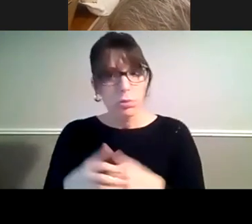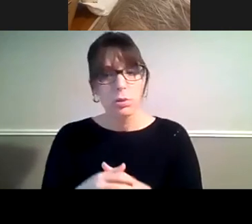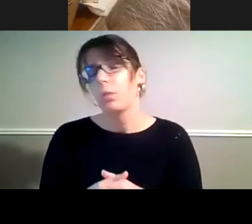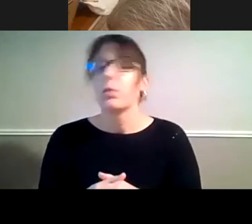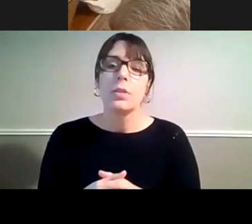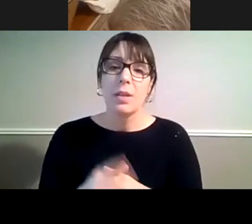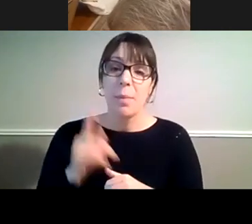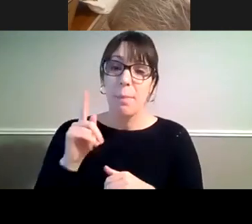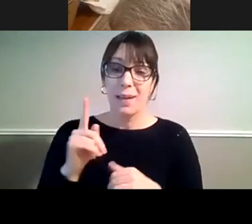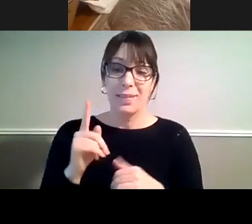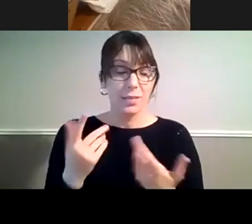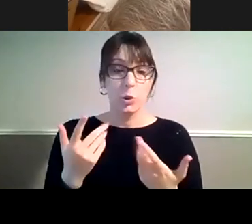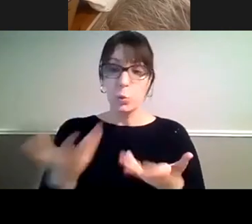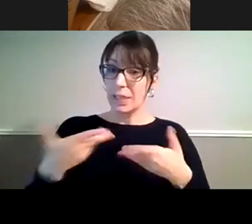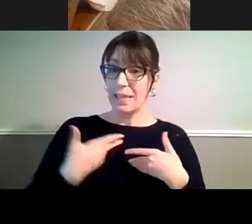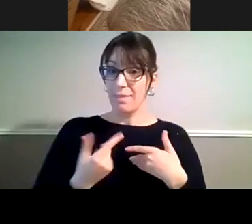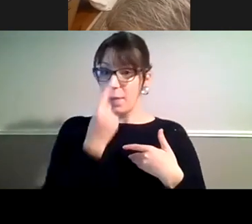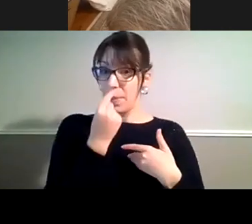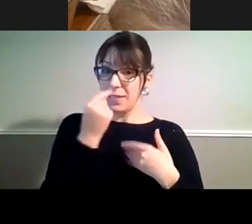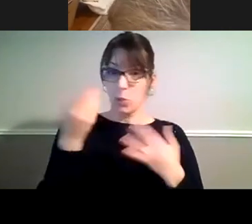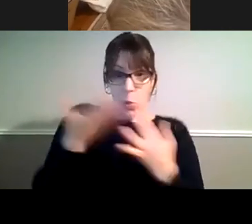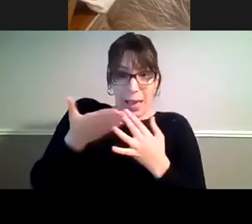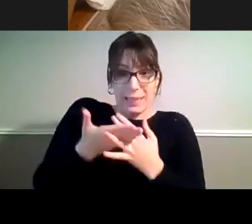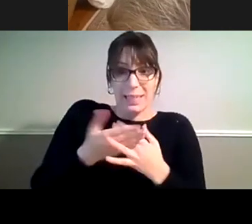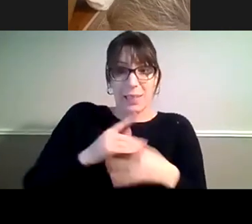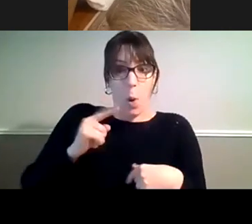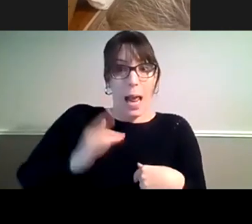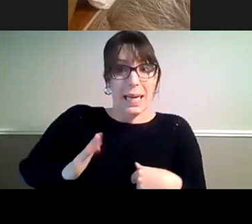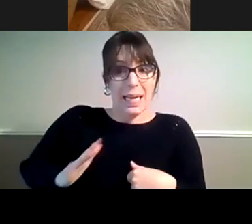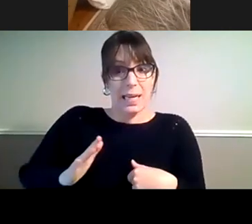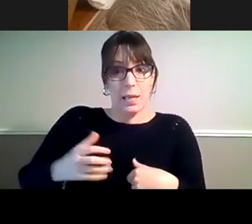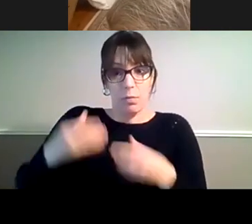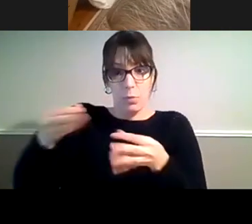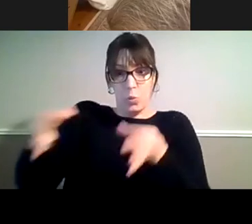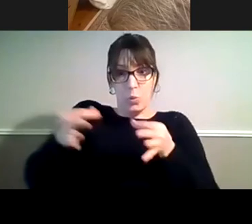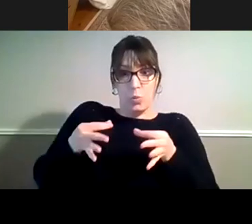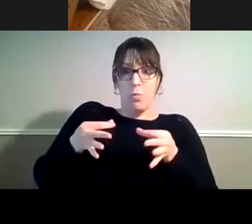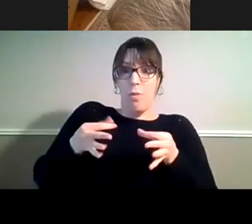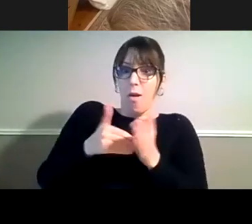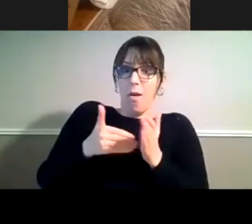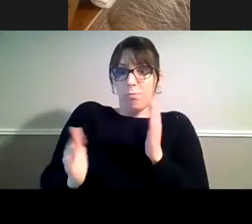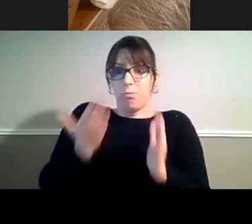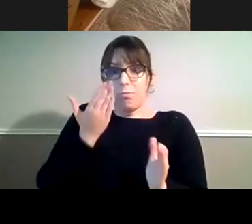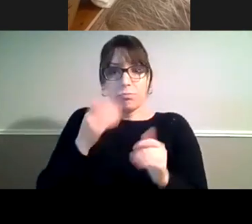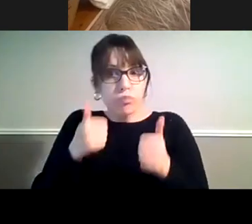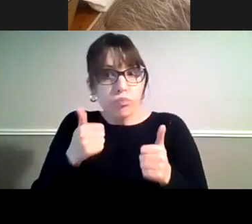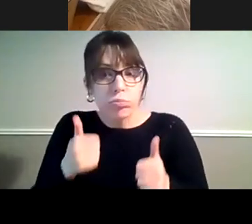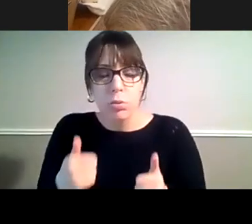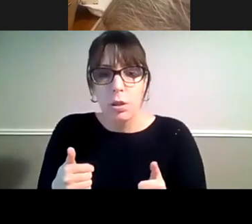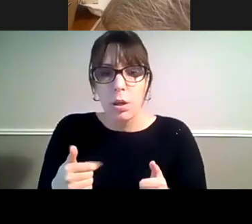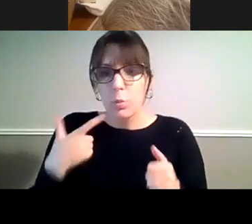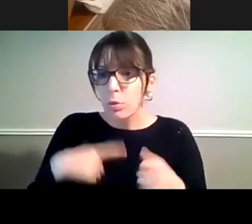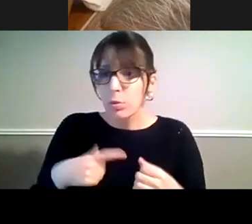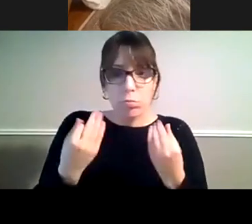to be able to access things sooner that you can't access now, such as getting out to different